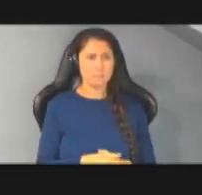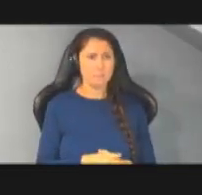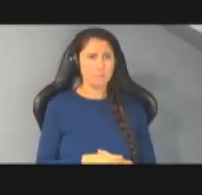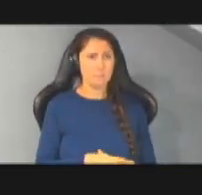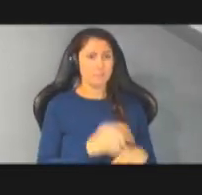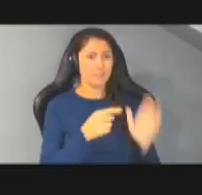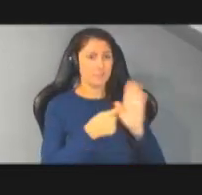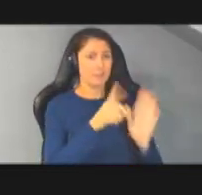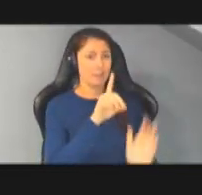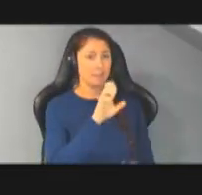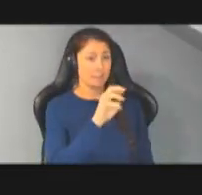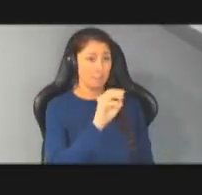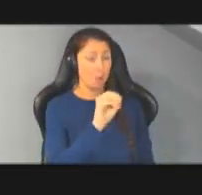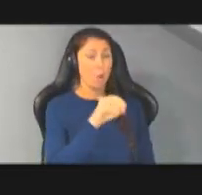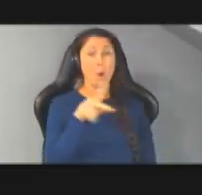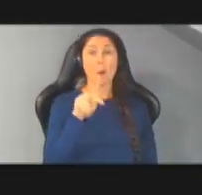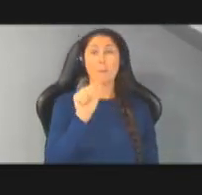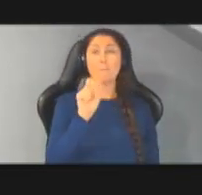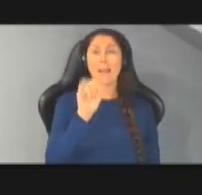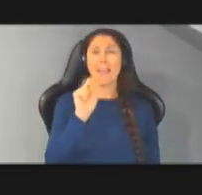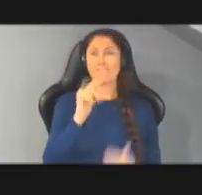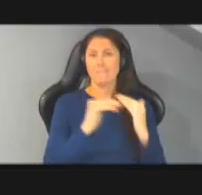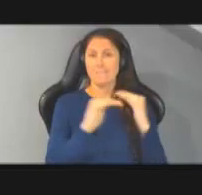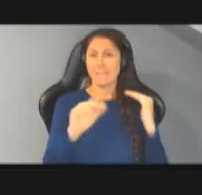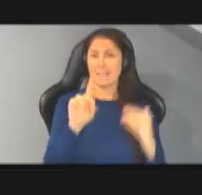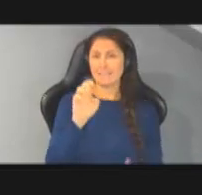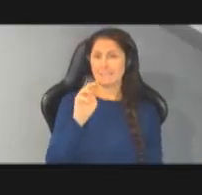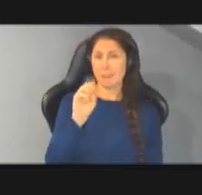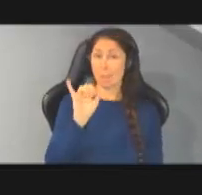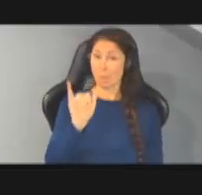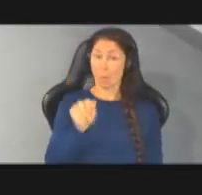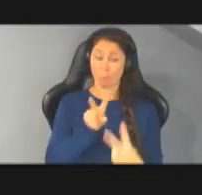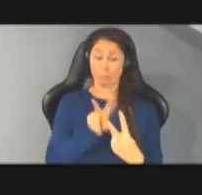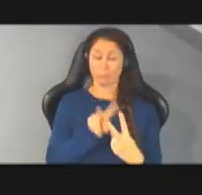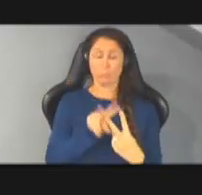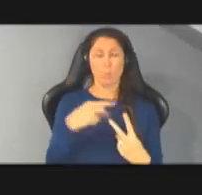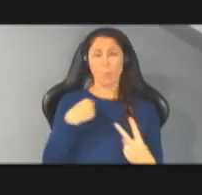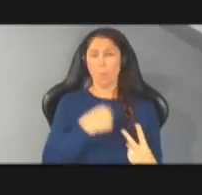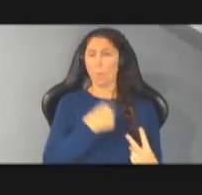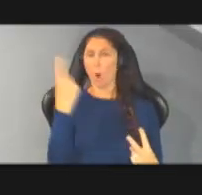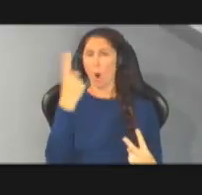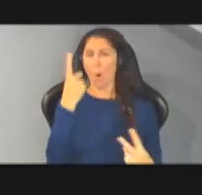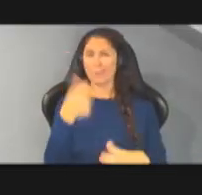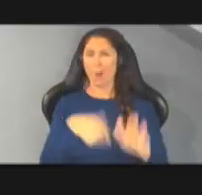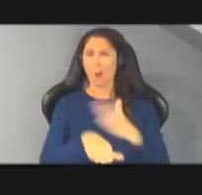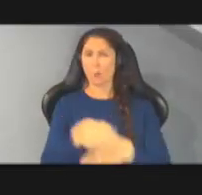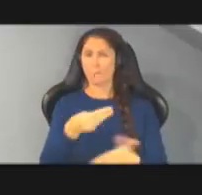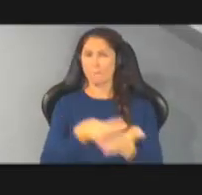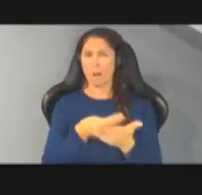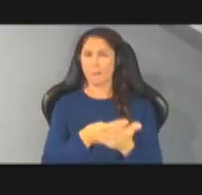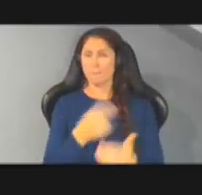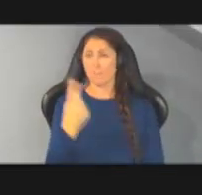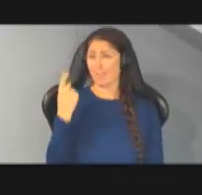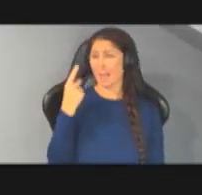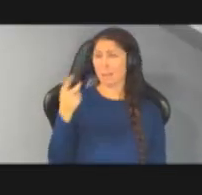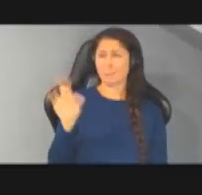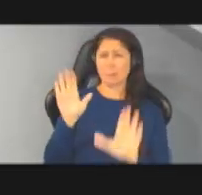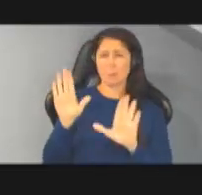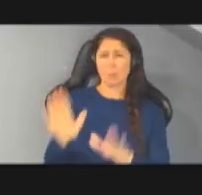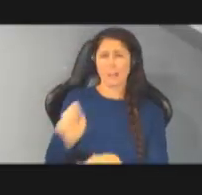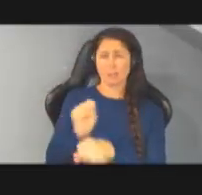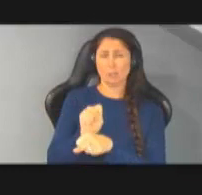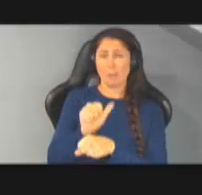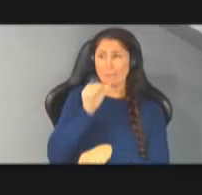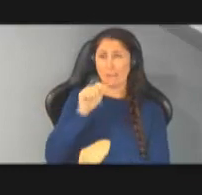yeah paving a demo um those are two things that we always under fund last year council did a great job not touching that money